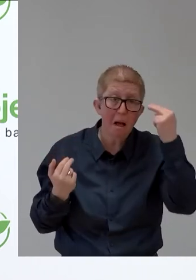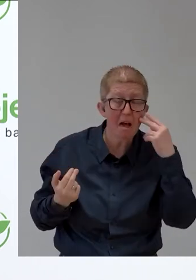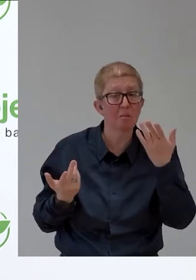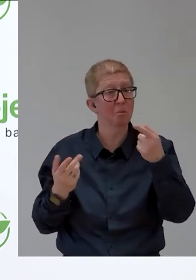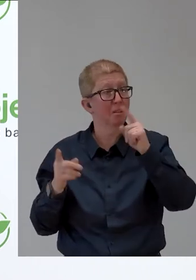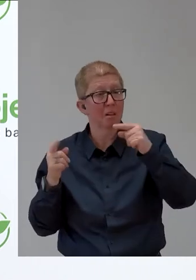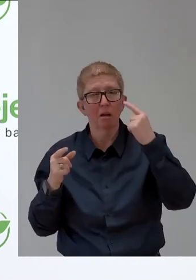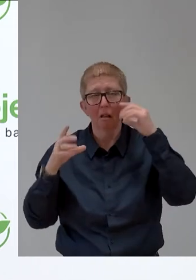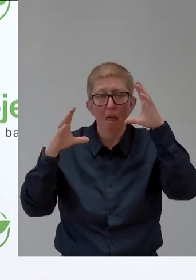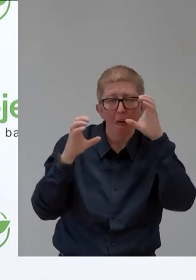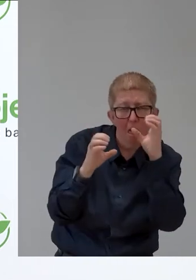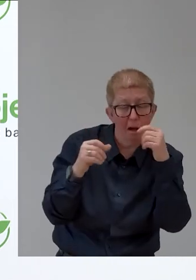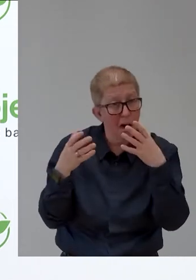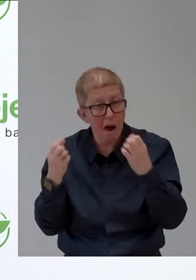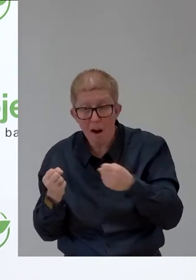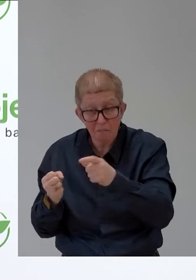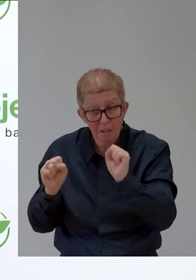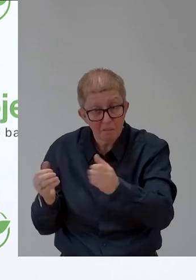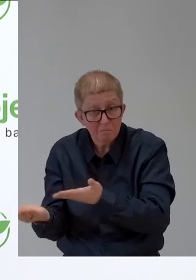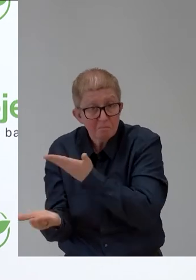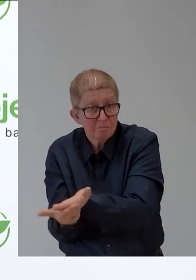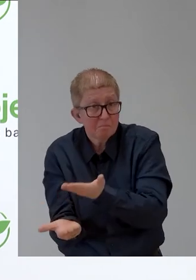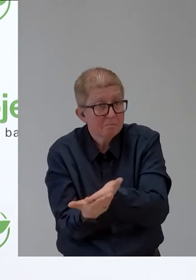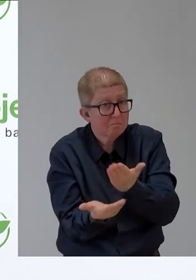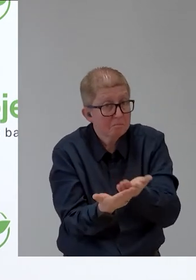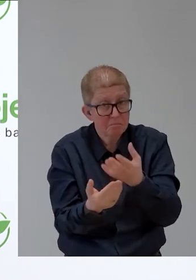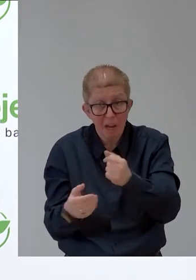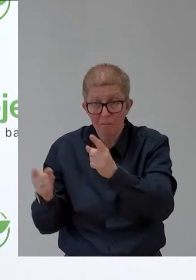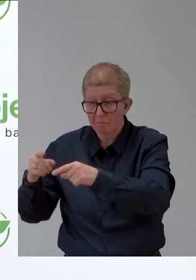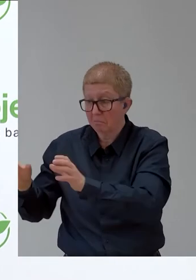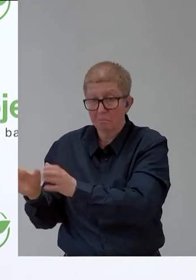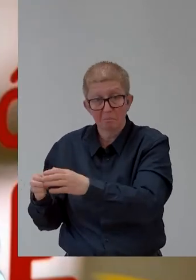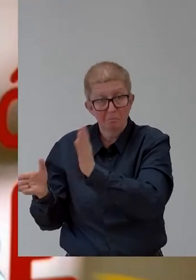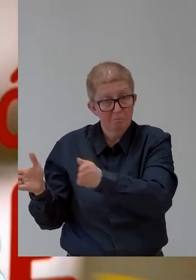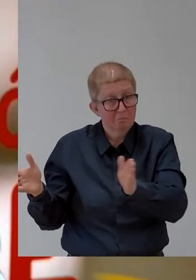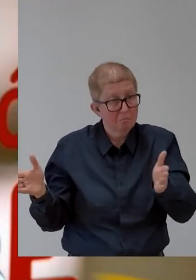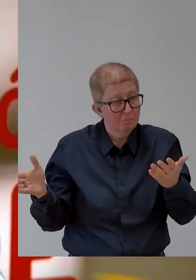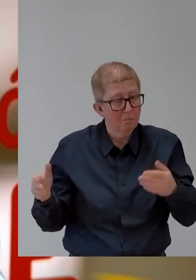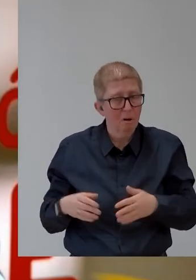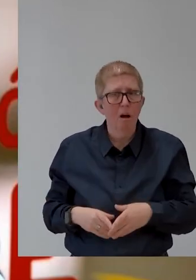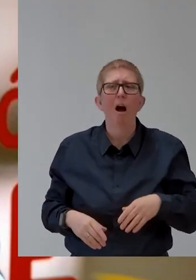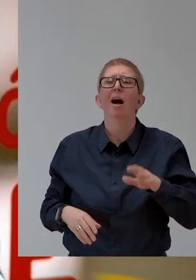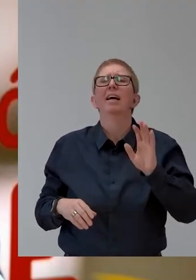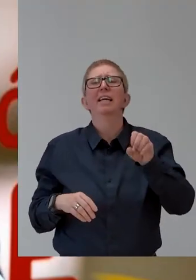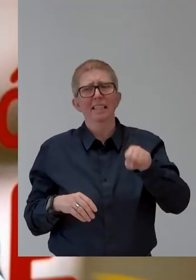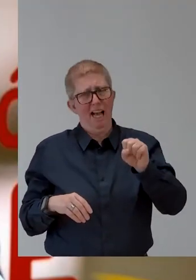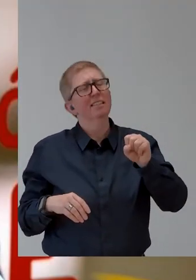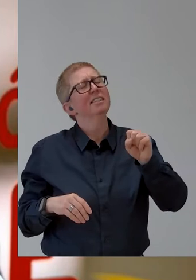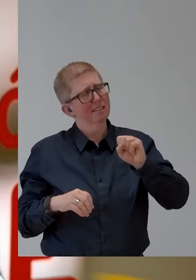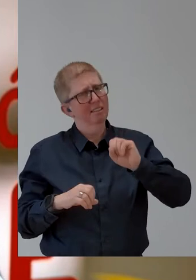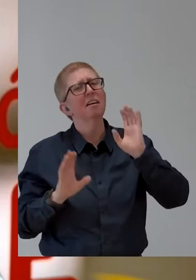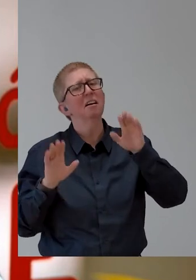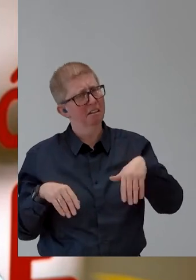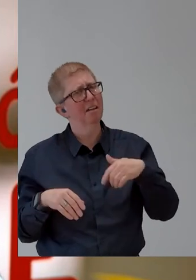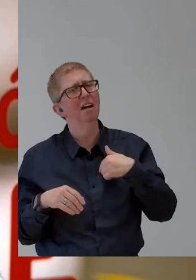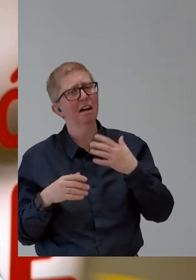or will offer in the future something for other disabilities as well. Is, am I right? Yes. Yes. For example, we have this sign.